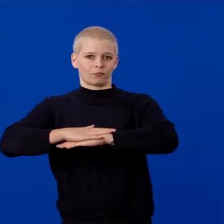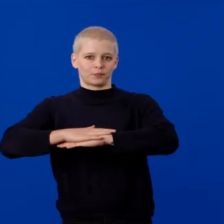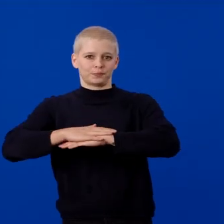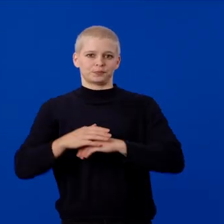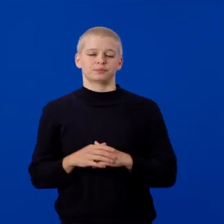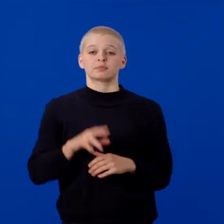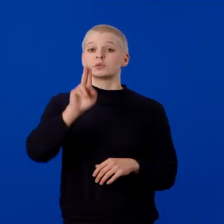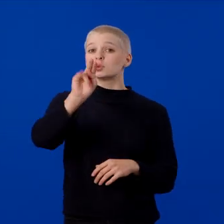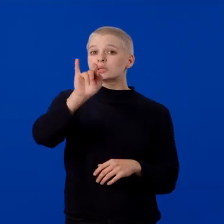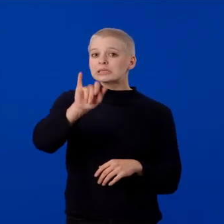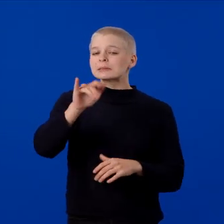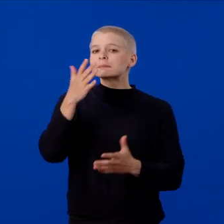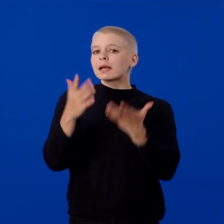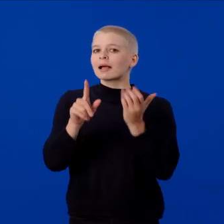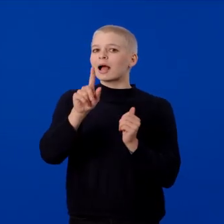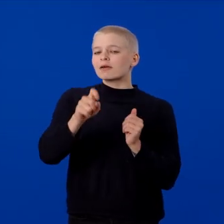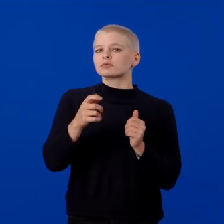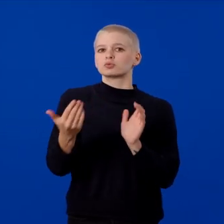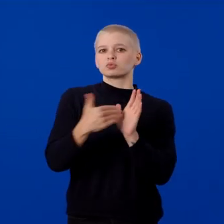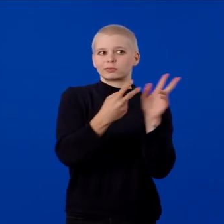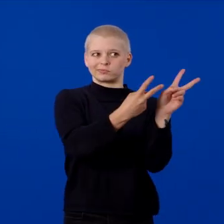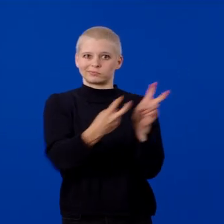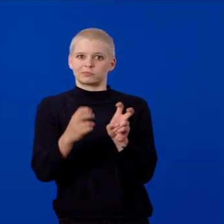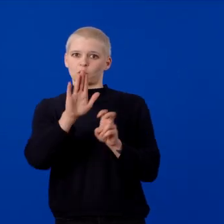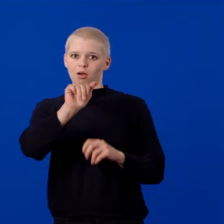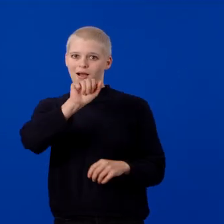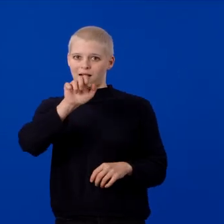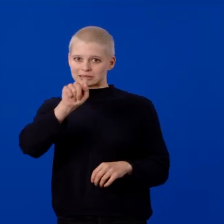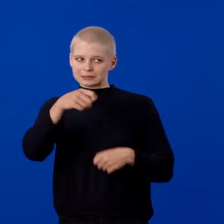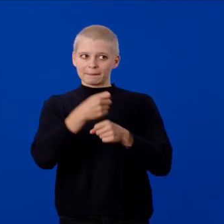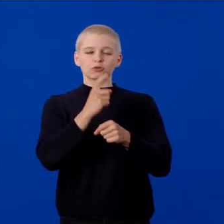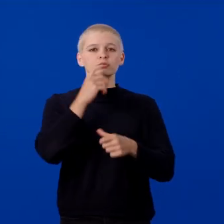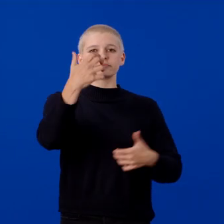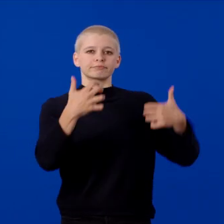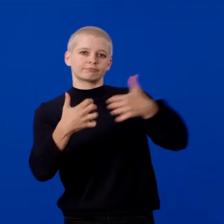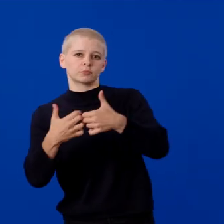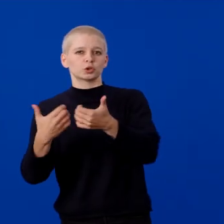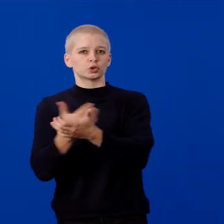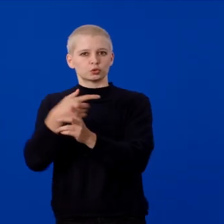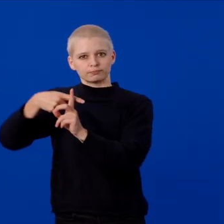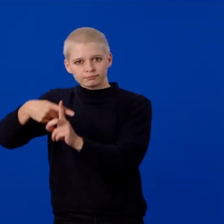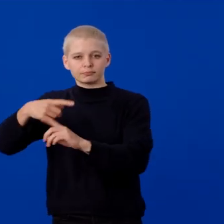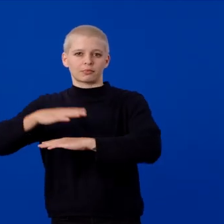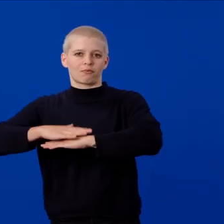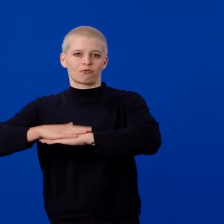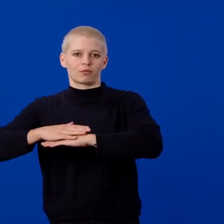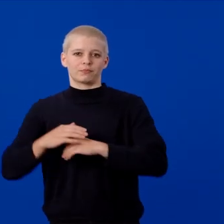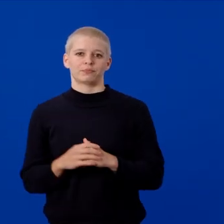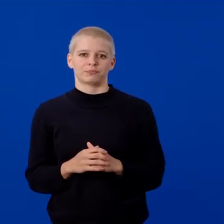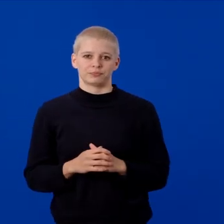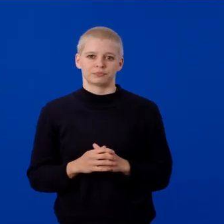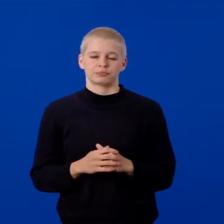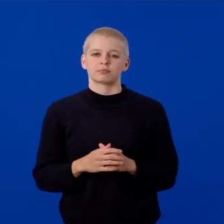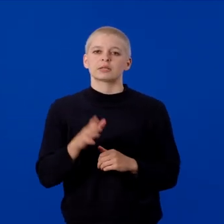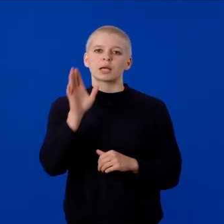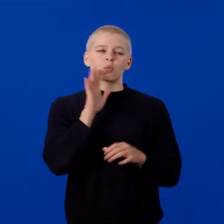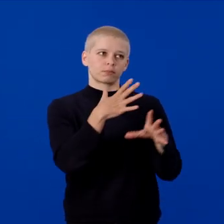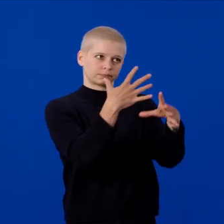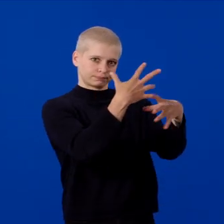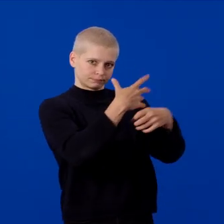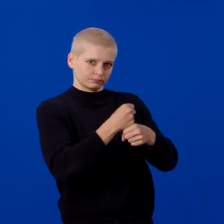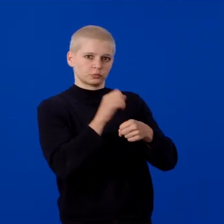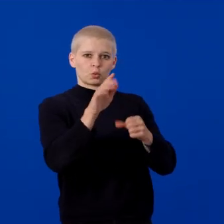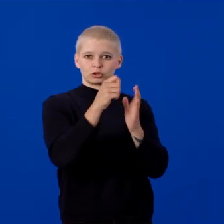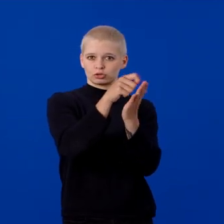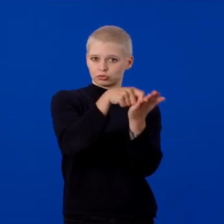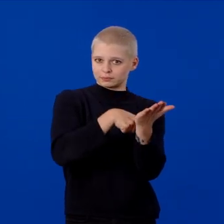may need to reimport your assets in formats compatible with the new target platform. And recompile your scripts, which should